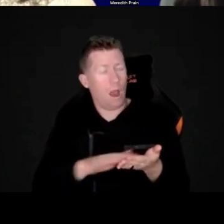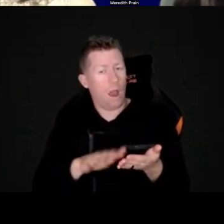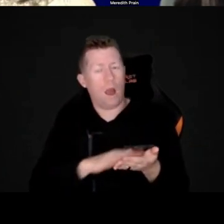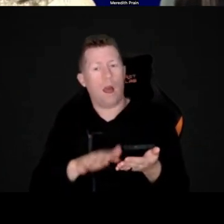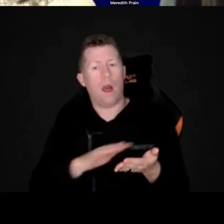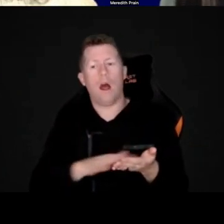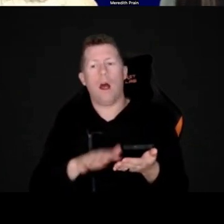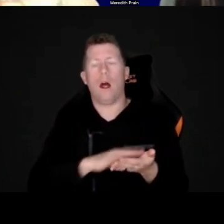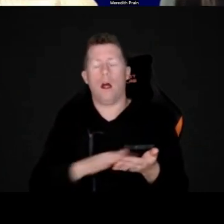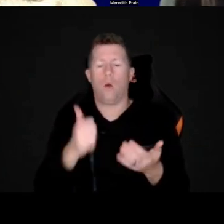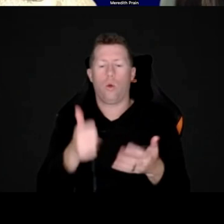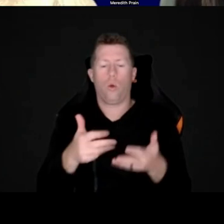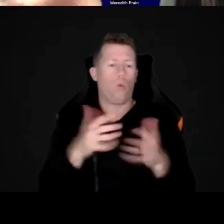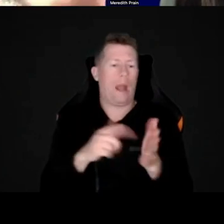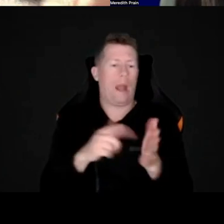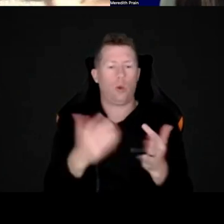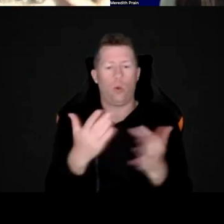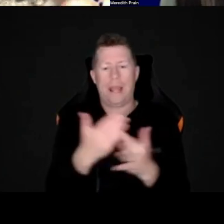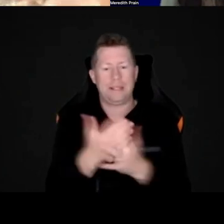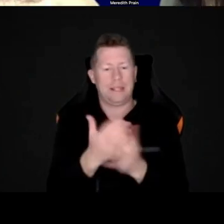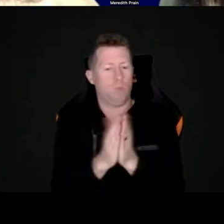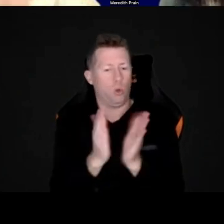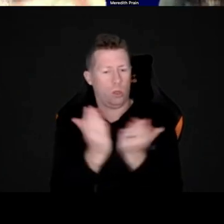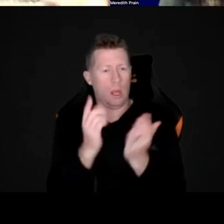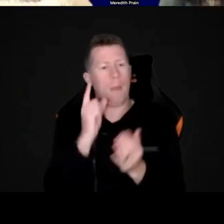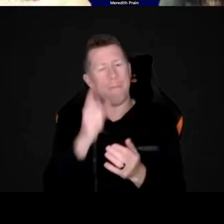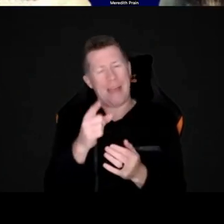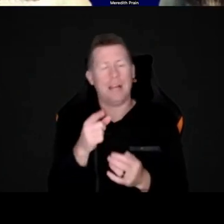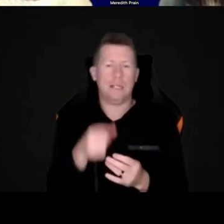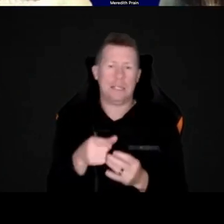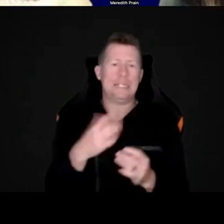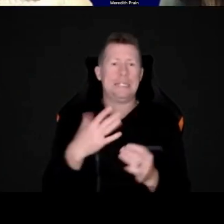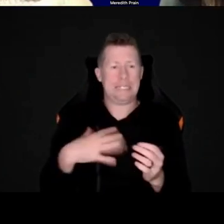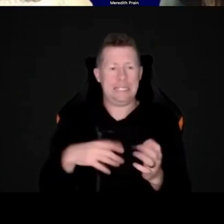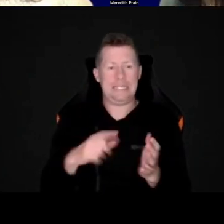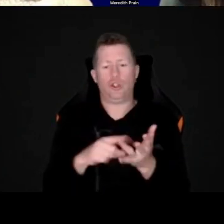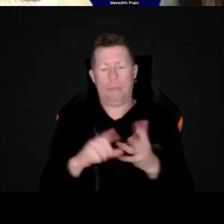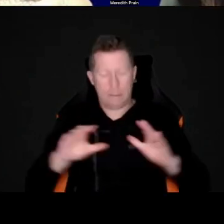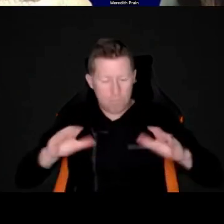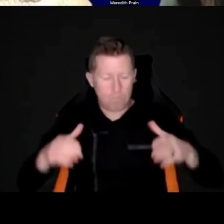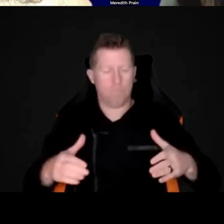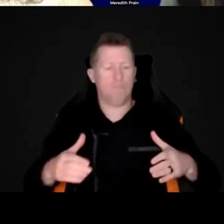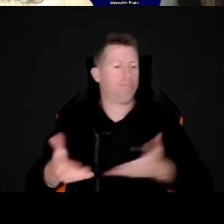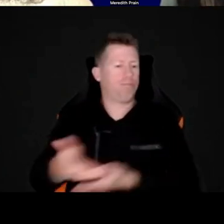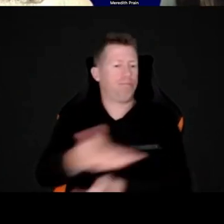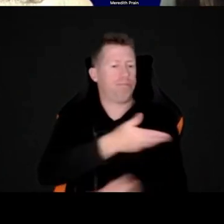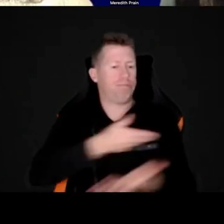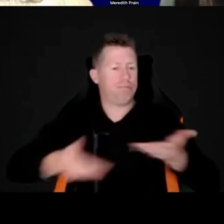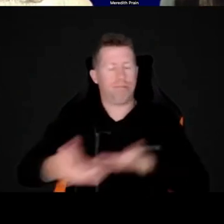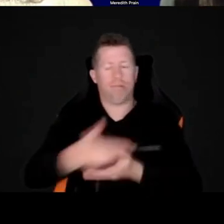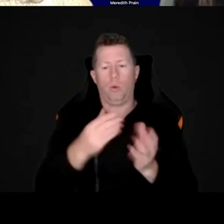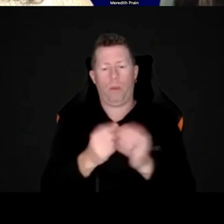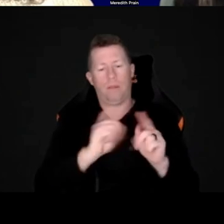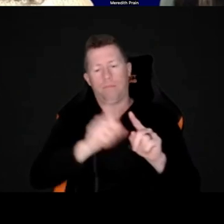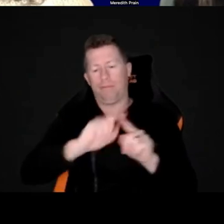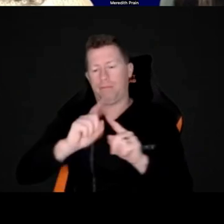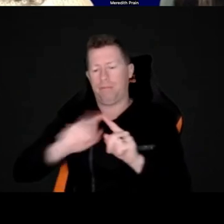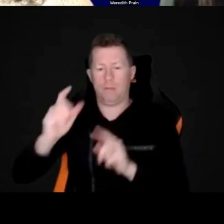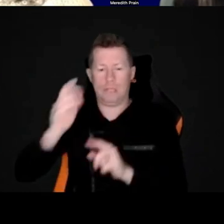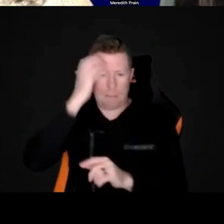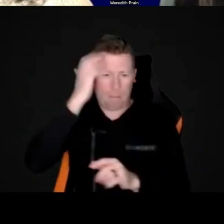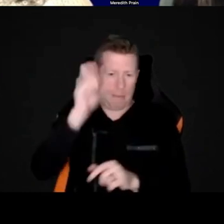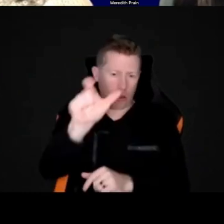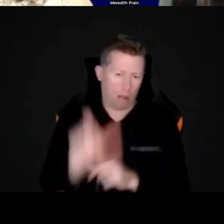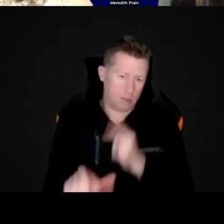access literature, but this needs to be a collective discussion with multiple things, um, to take into consideration.